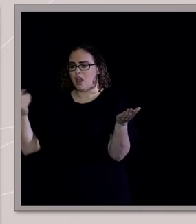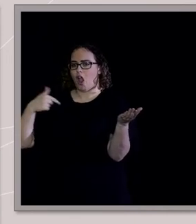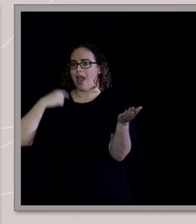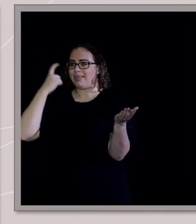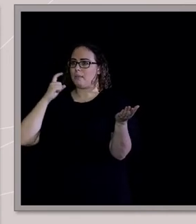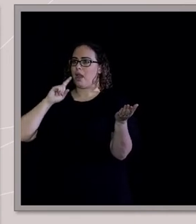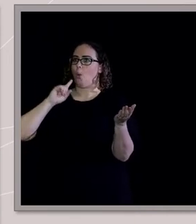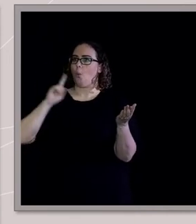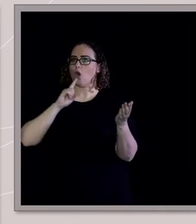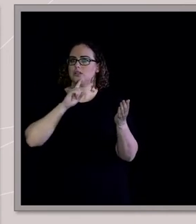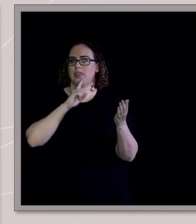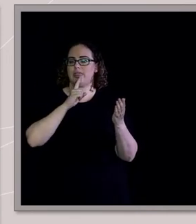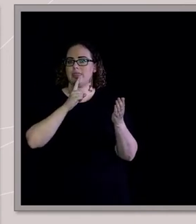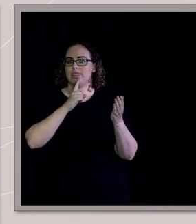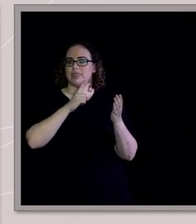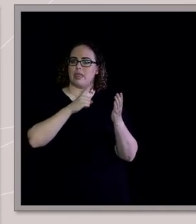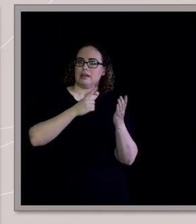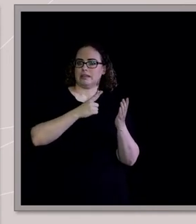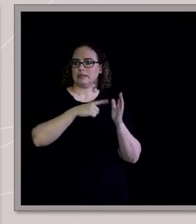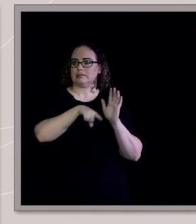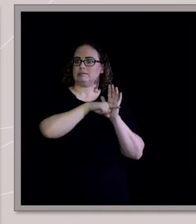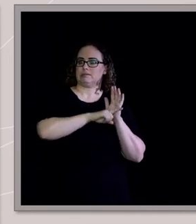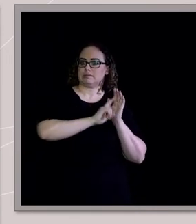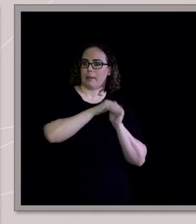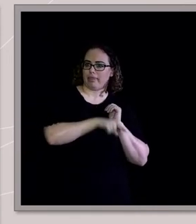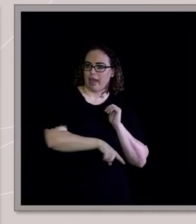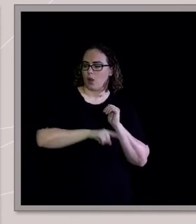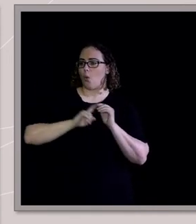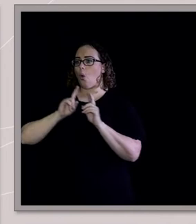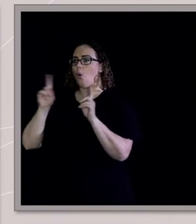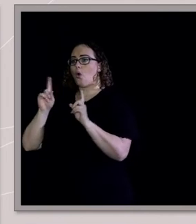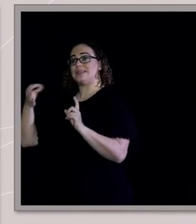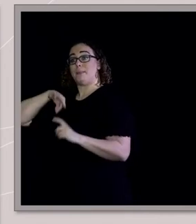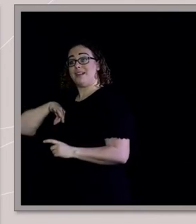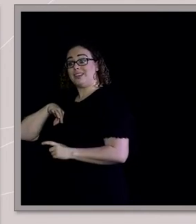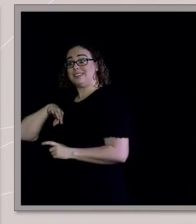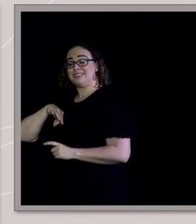Pretty big. What are the benefits? Don't know, my first time at life here, this is my first draft, you know.